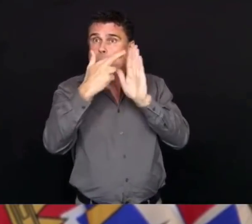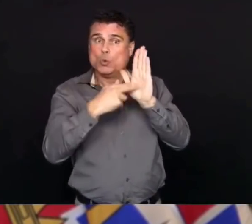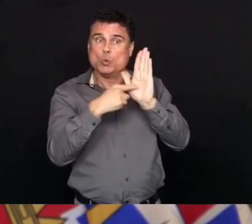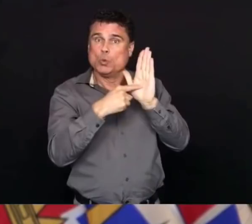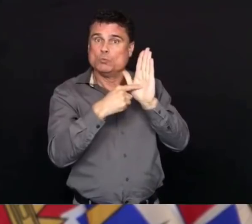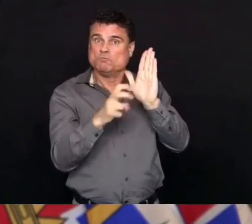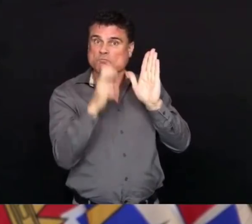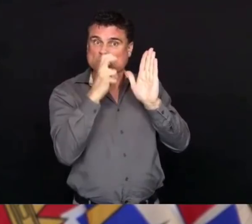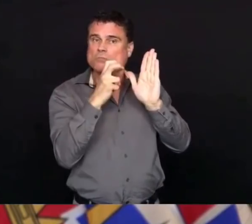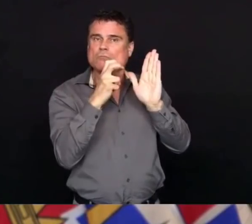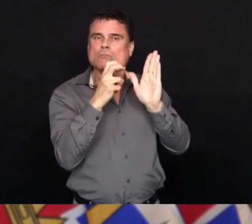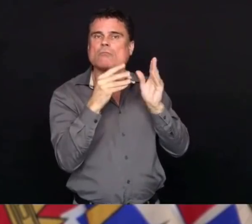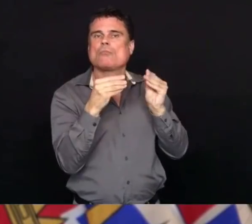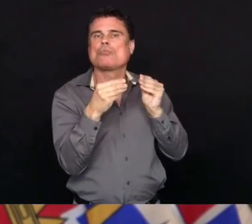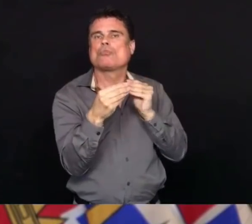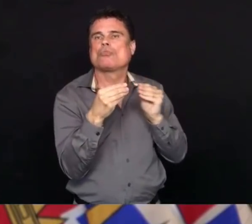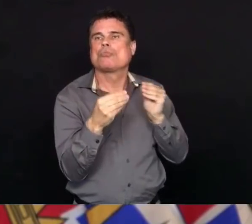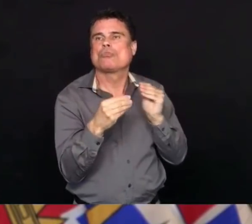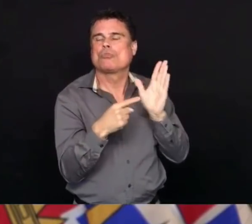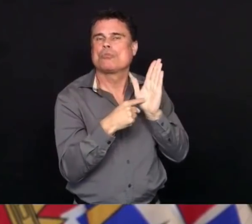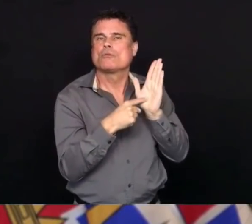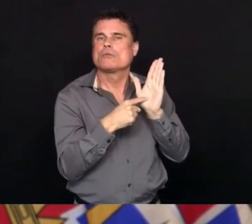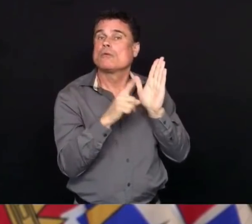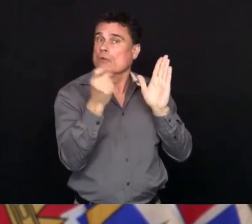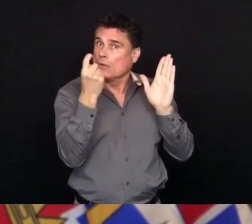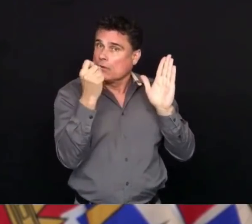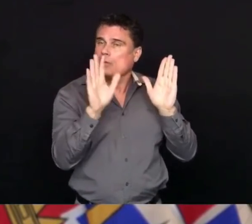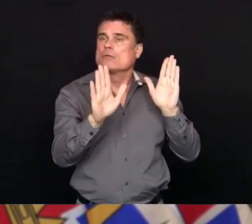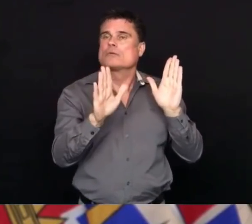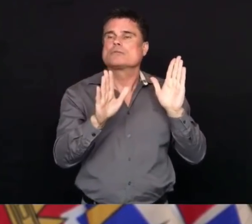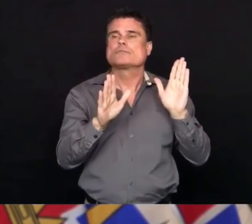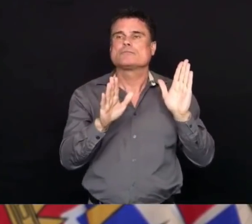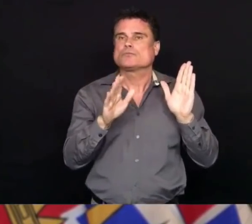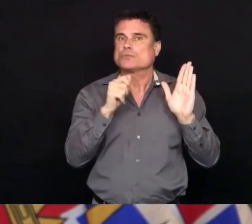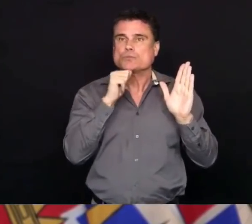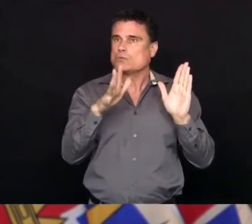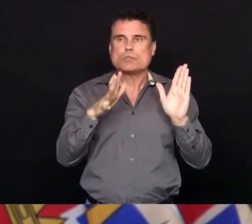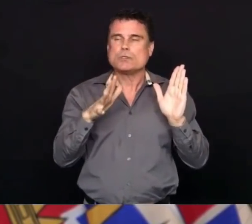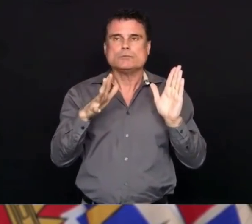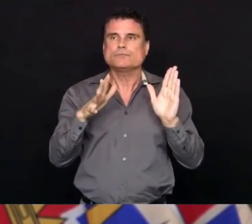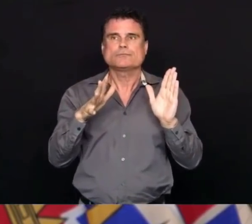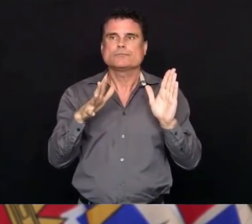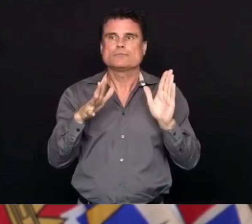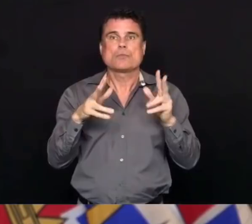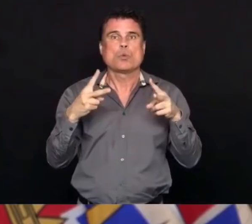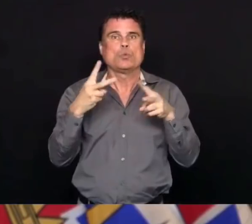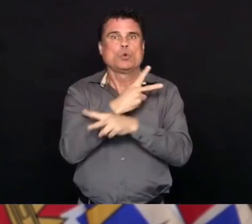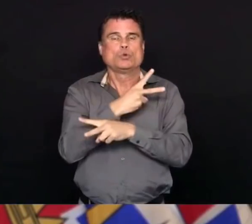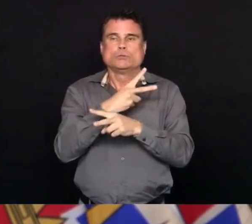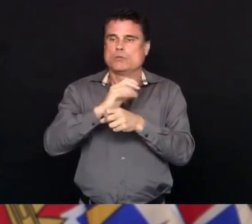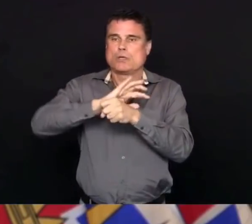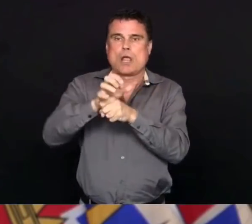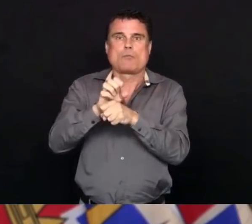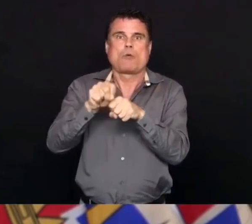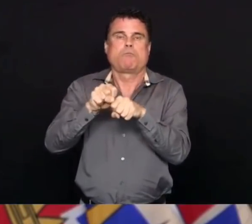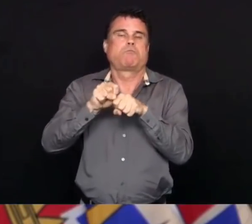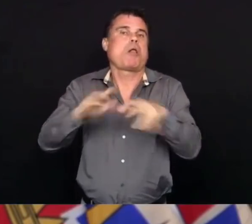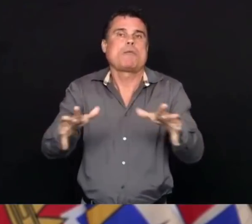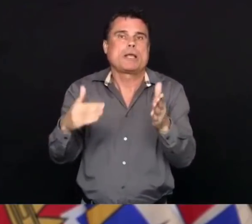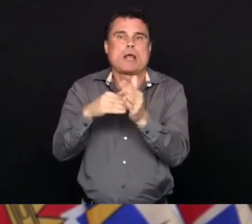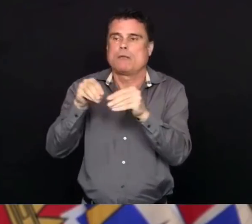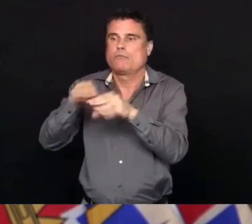adding more sparks to our province in people coming from around the world. And so we expect that this border control